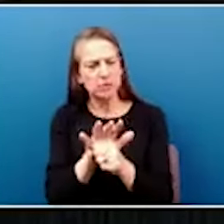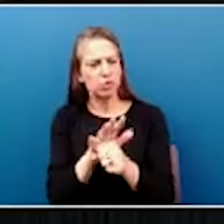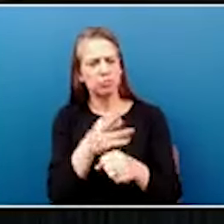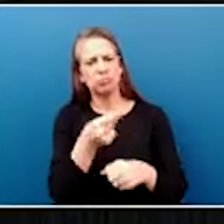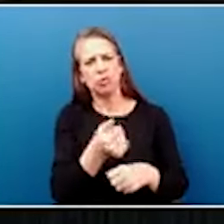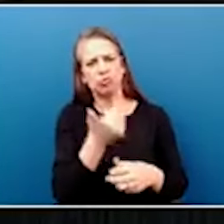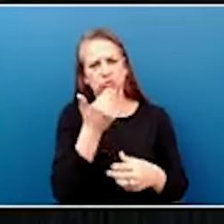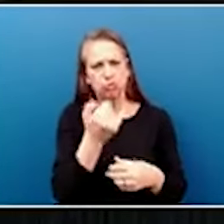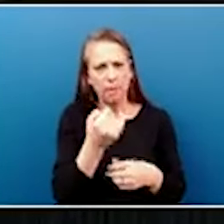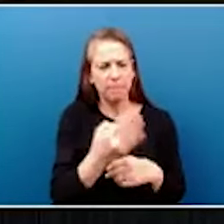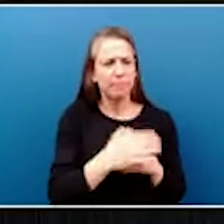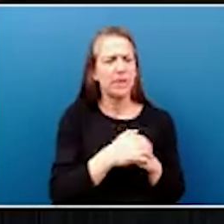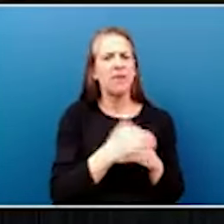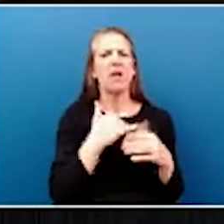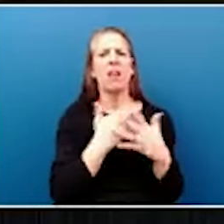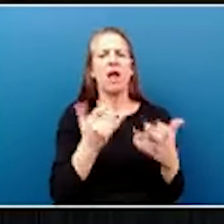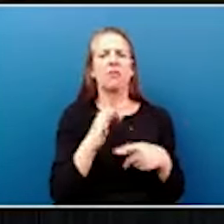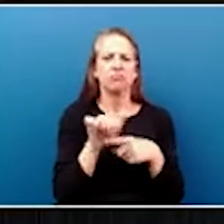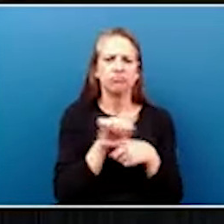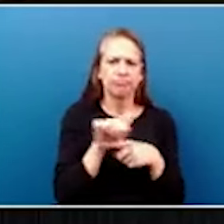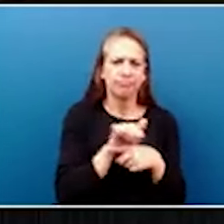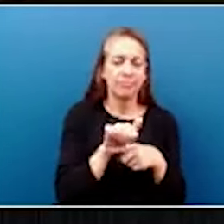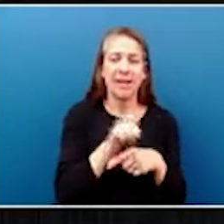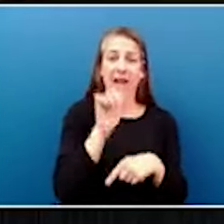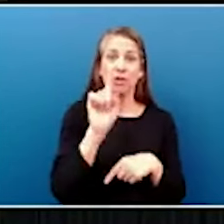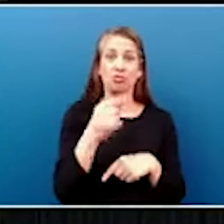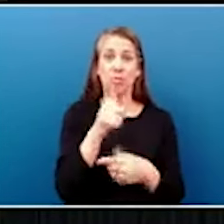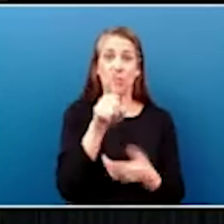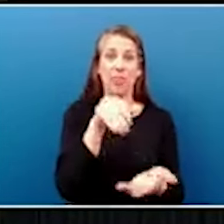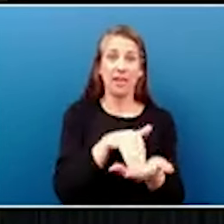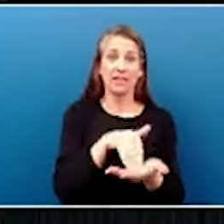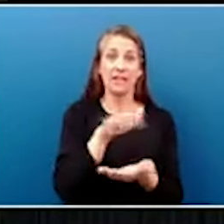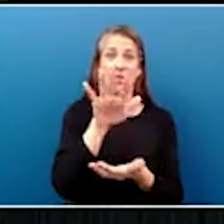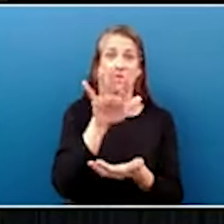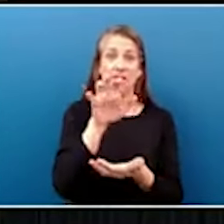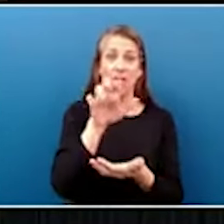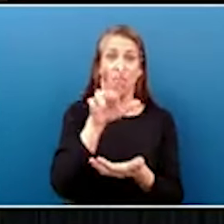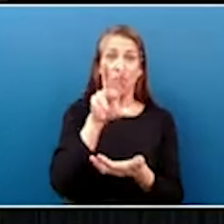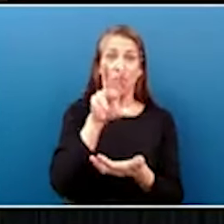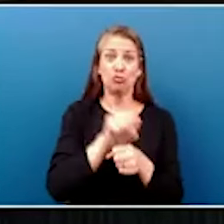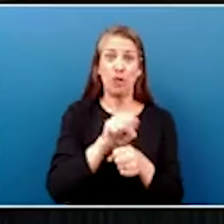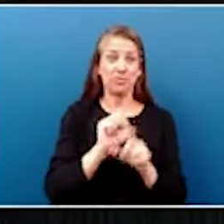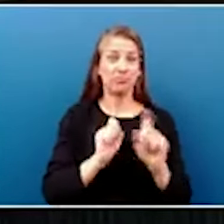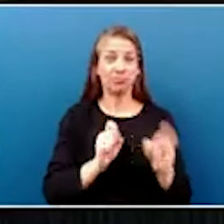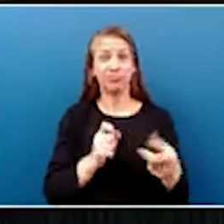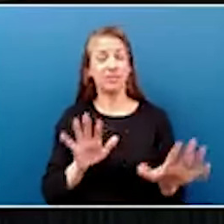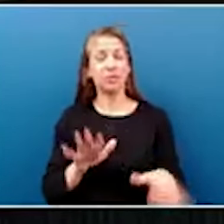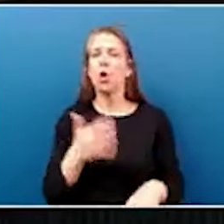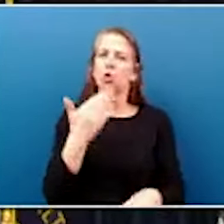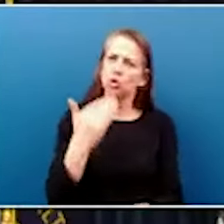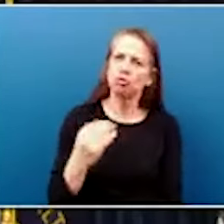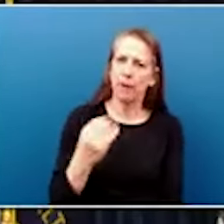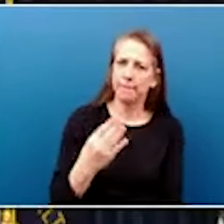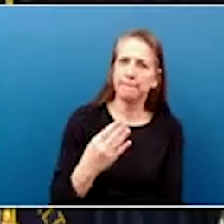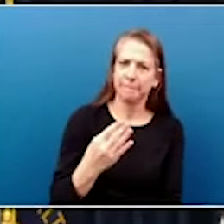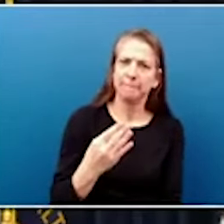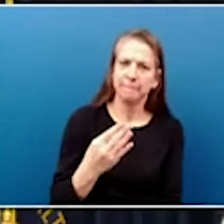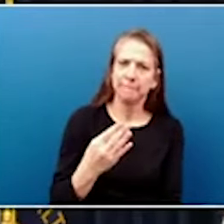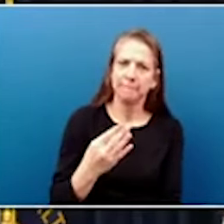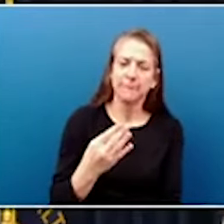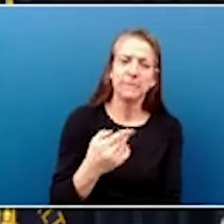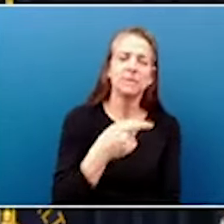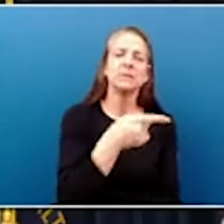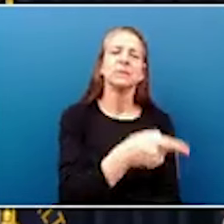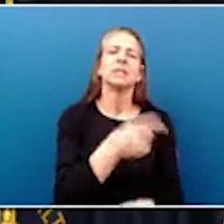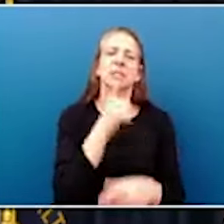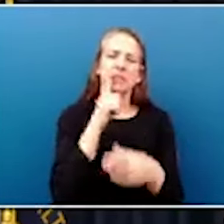opportunities, not just 1,530 jobs, 1,530 good jobs. They've been engaging with stakeholders since